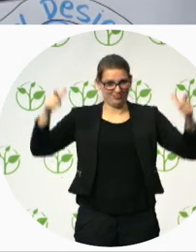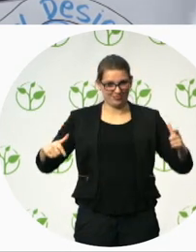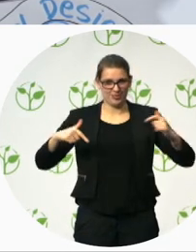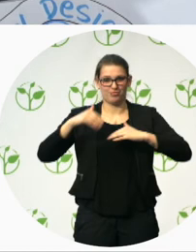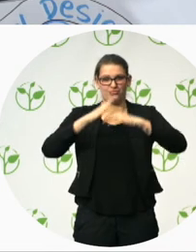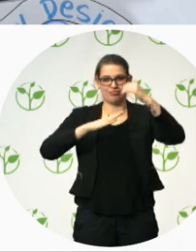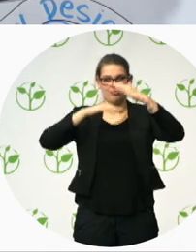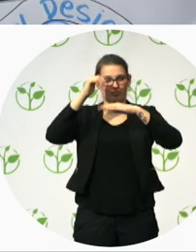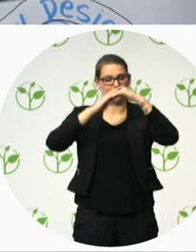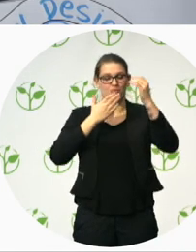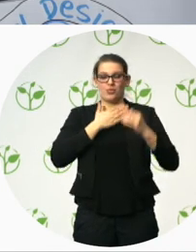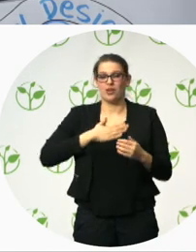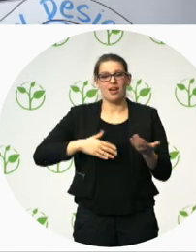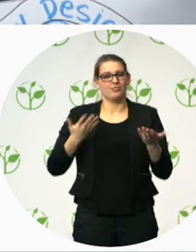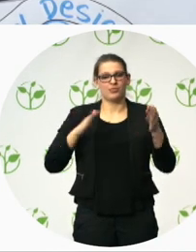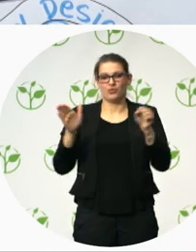the design for all principles.